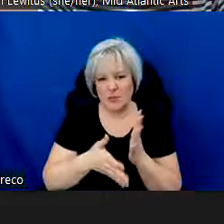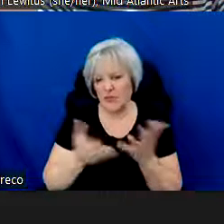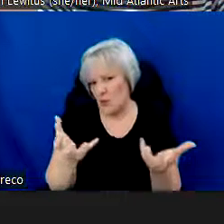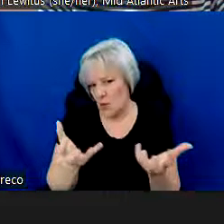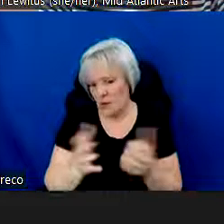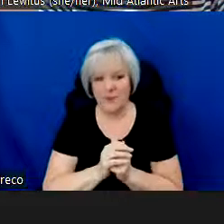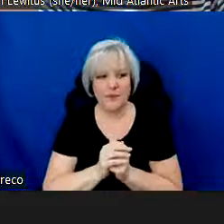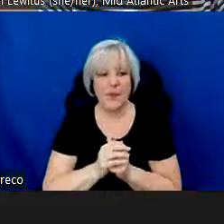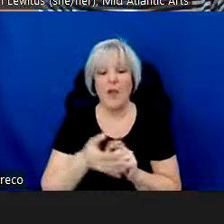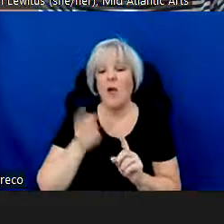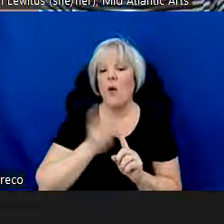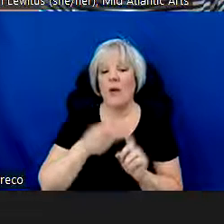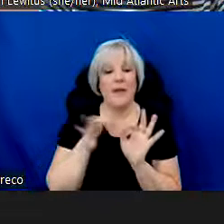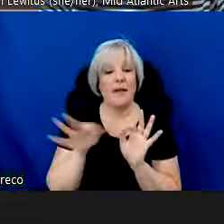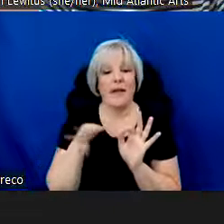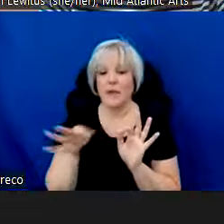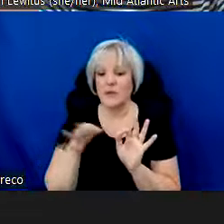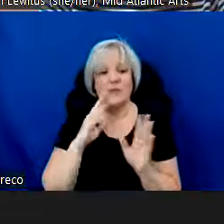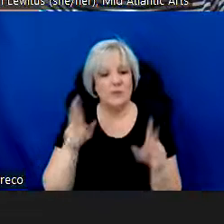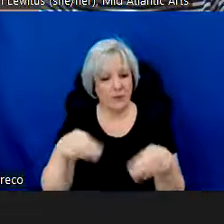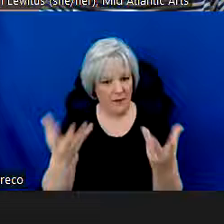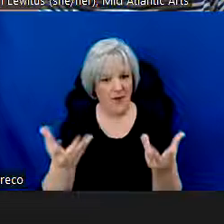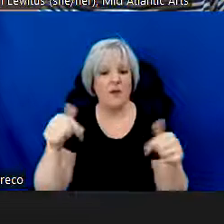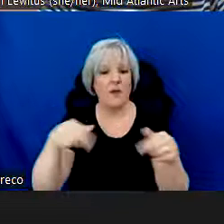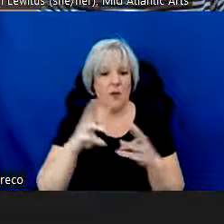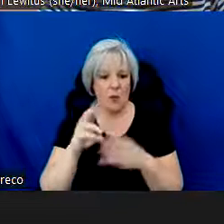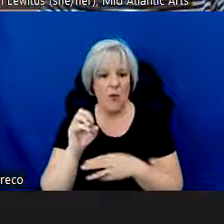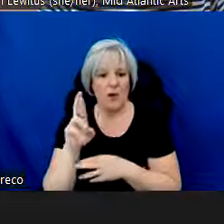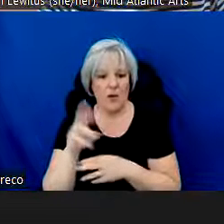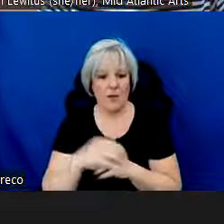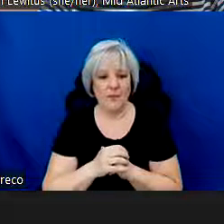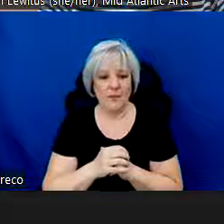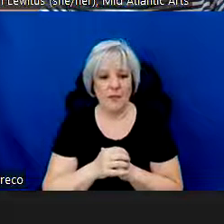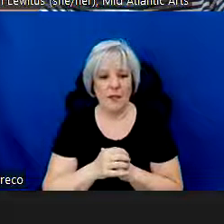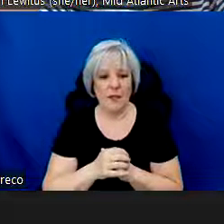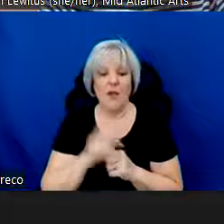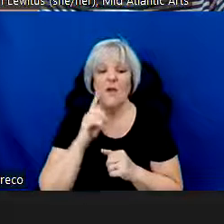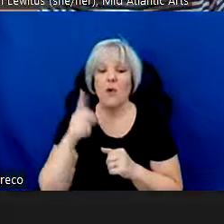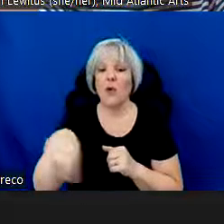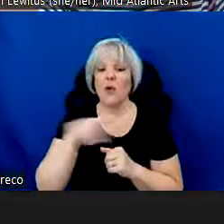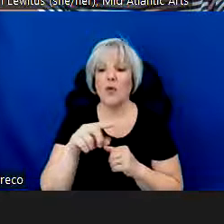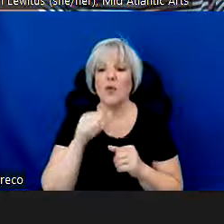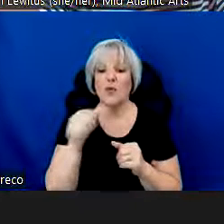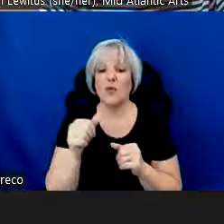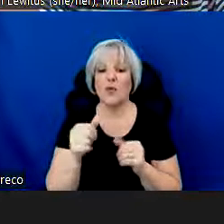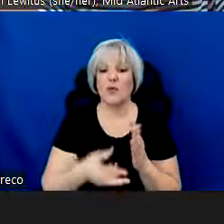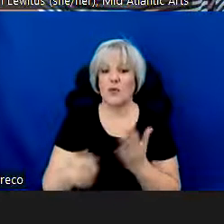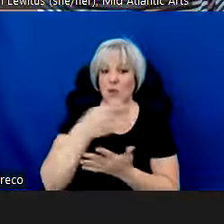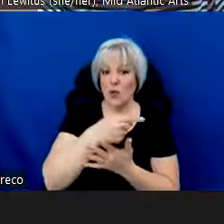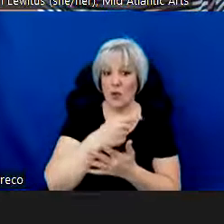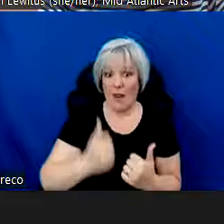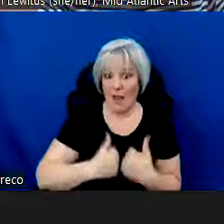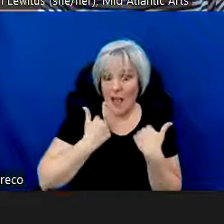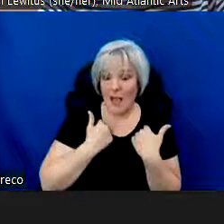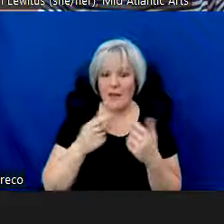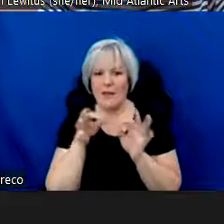Automatic closed captioning is also available for this webinar. For those viewing the webinar live, to view automatic